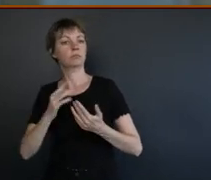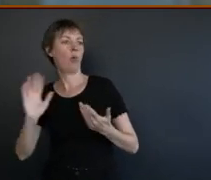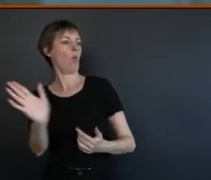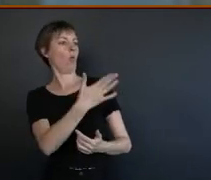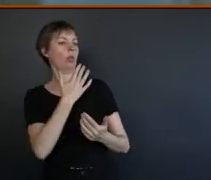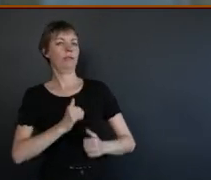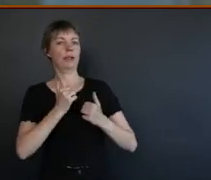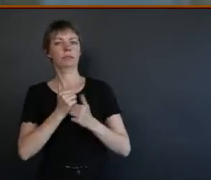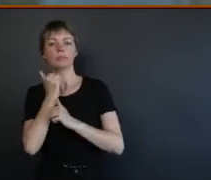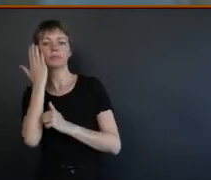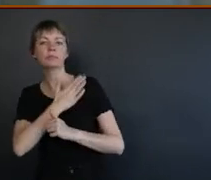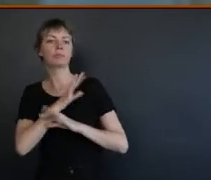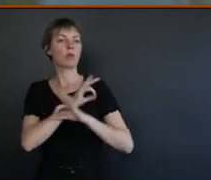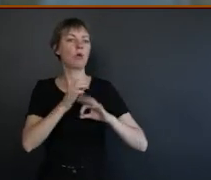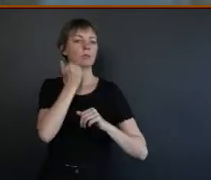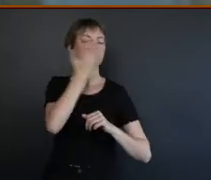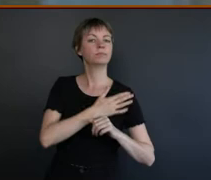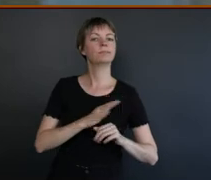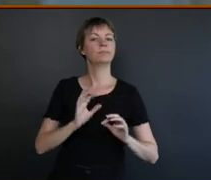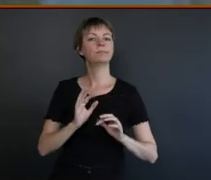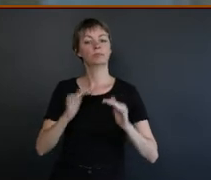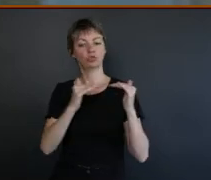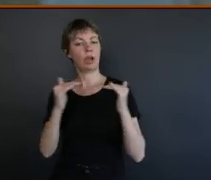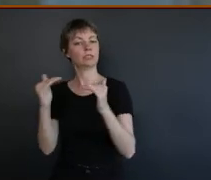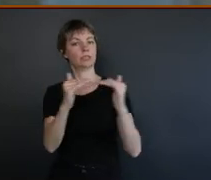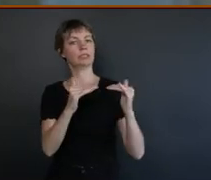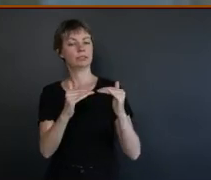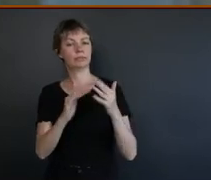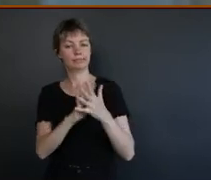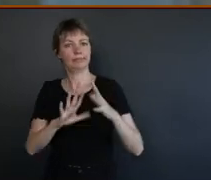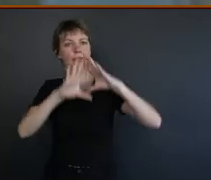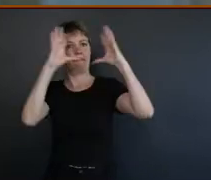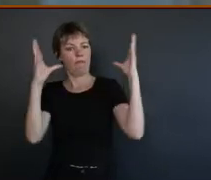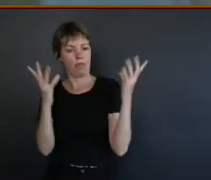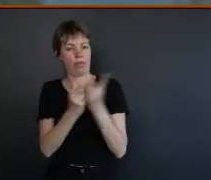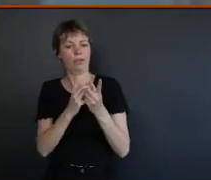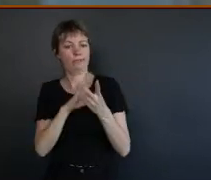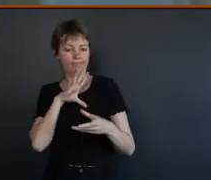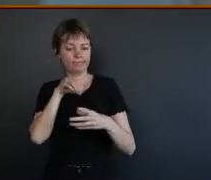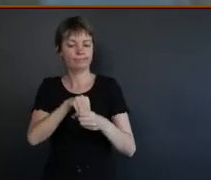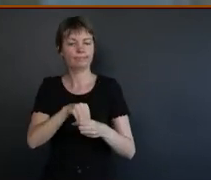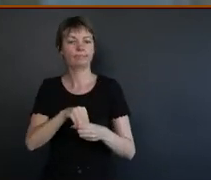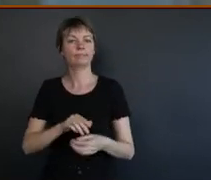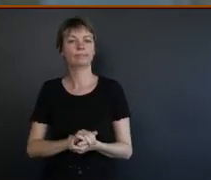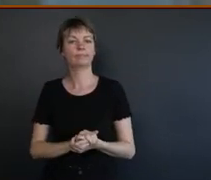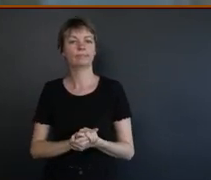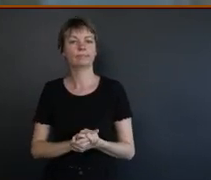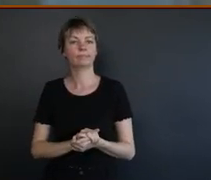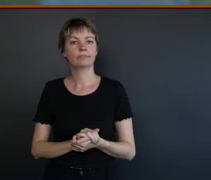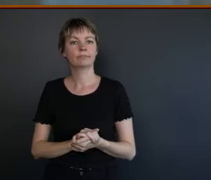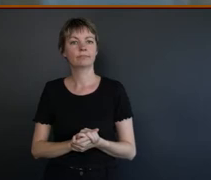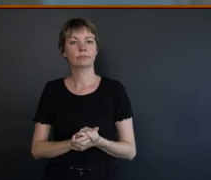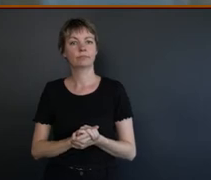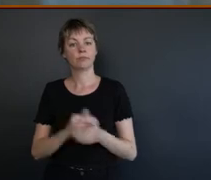whether they be Indigenous or non-Indigenous. So justice for me is an all-encompassing thing and justice is never without